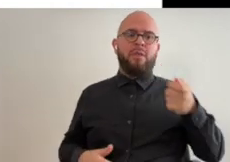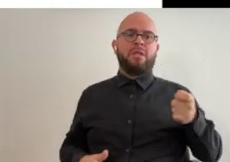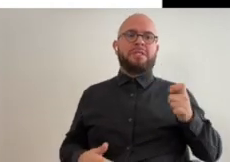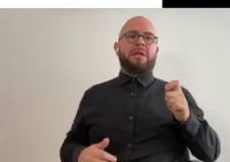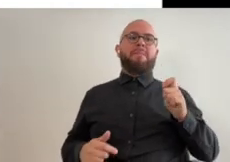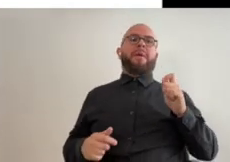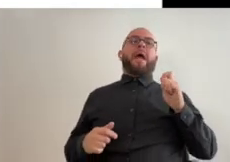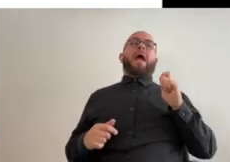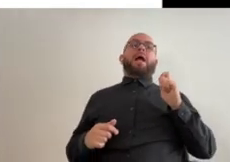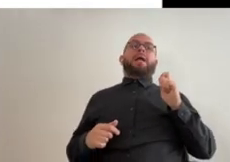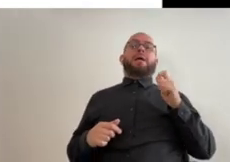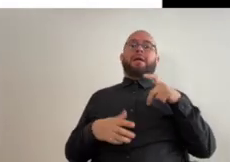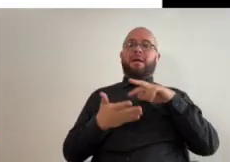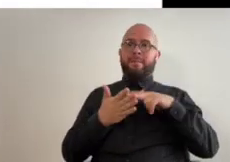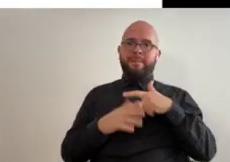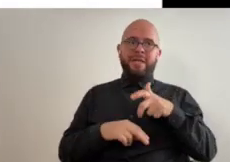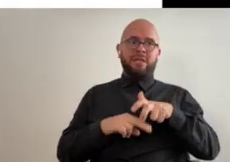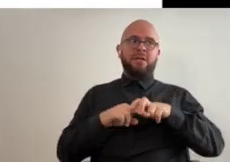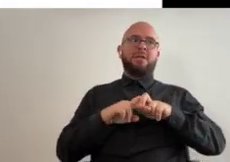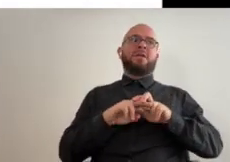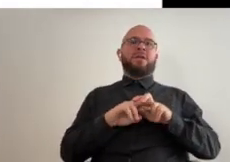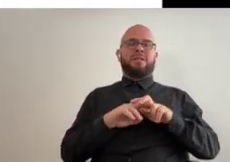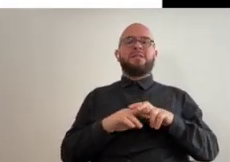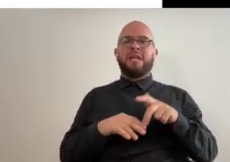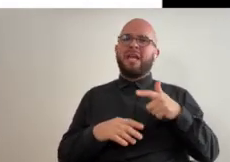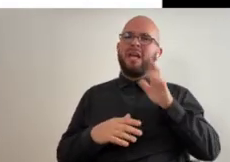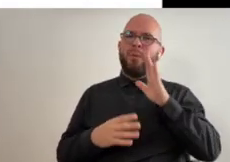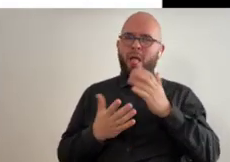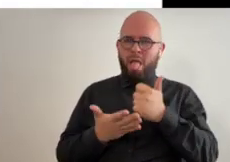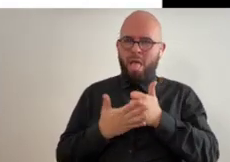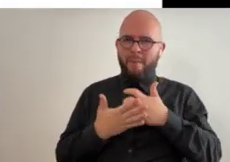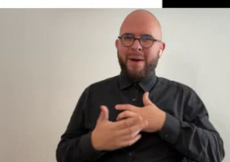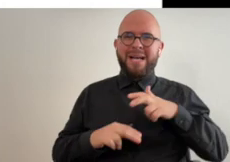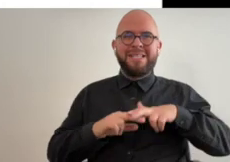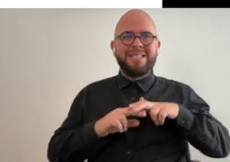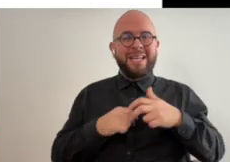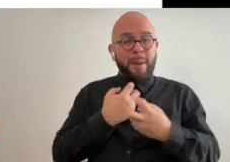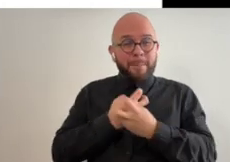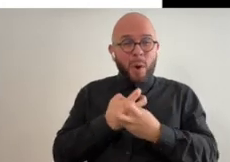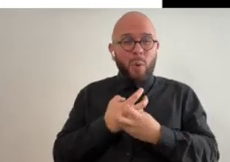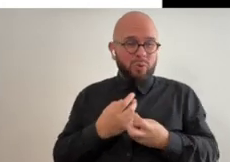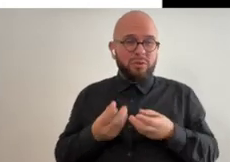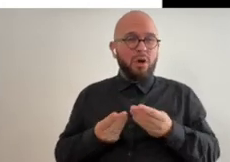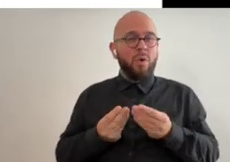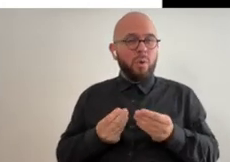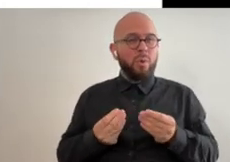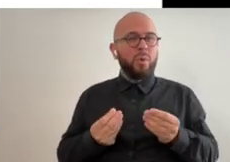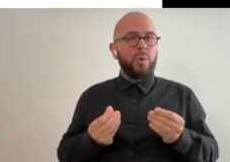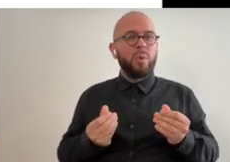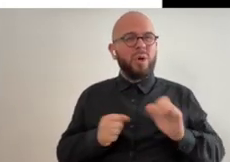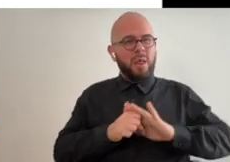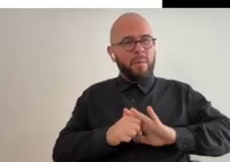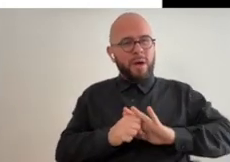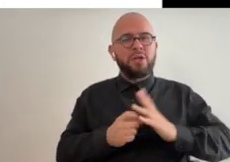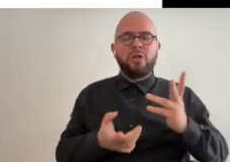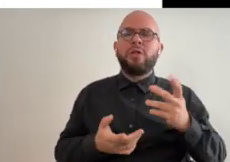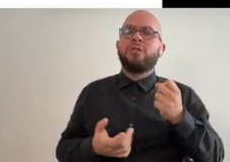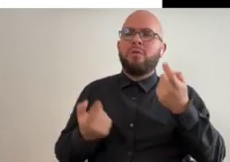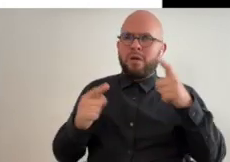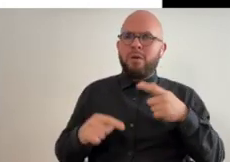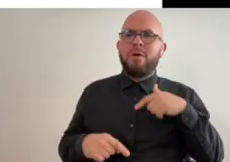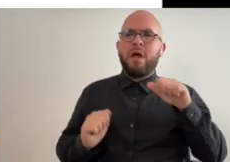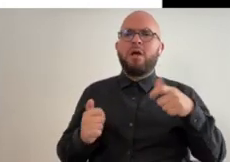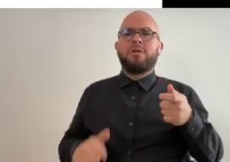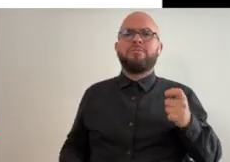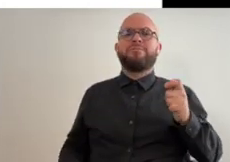wheelchair that tilted back that would relieve the pressure off of my sitting bones so when i was out i could just like